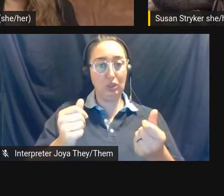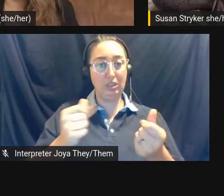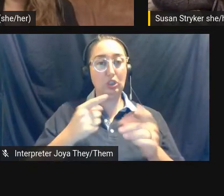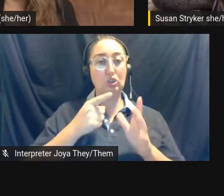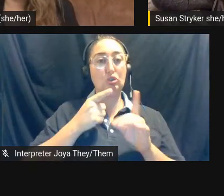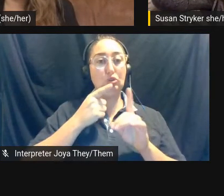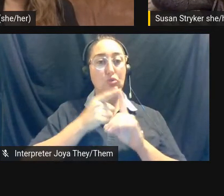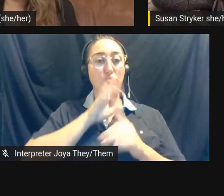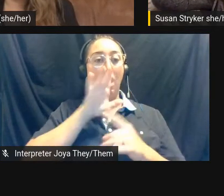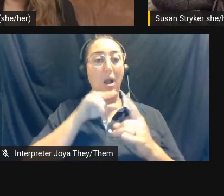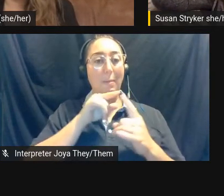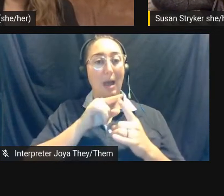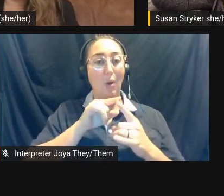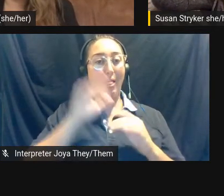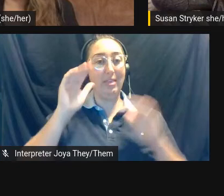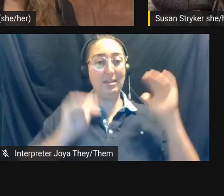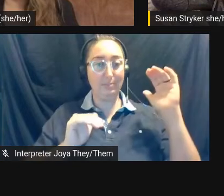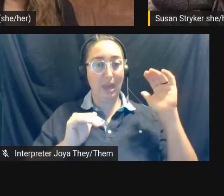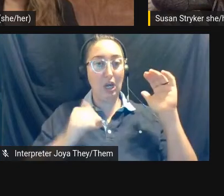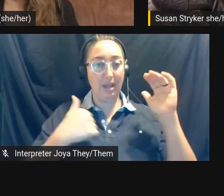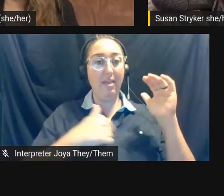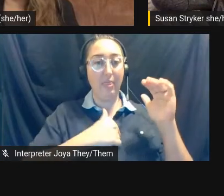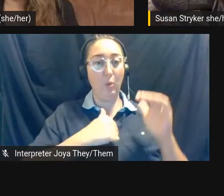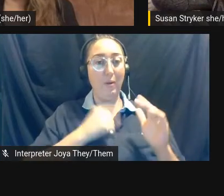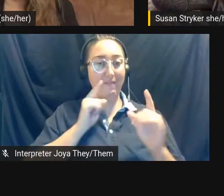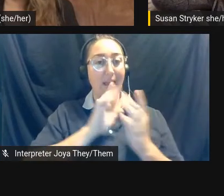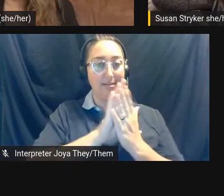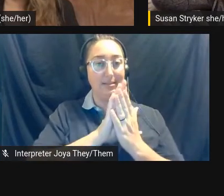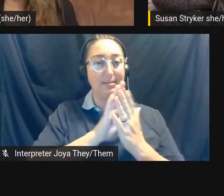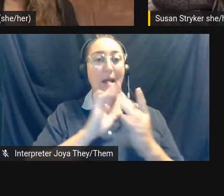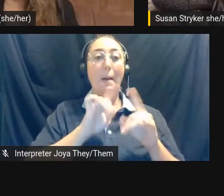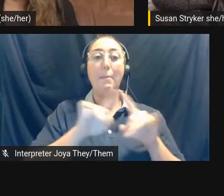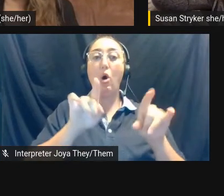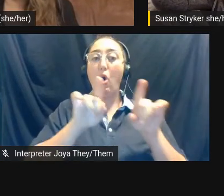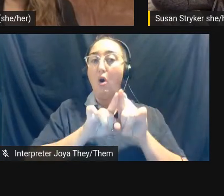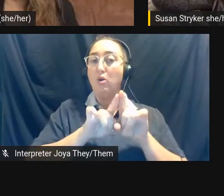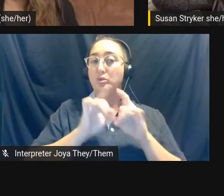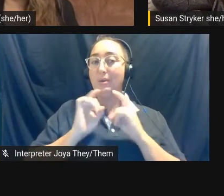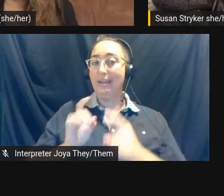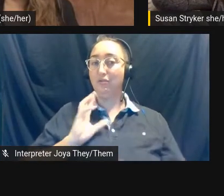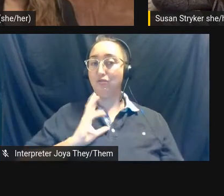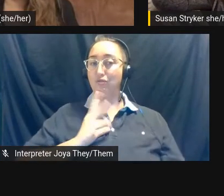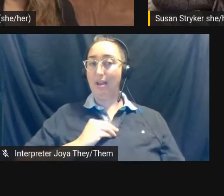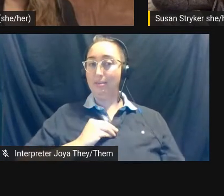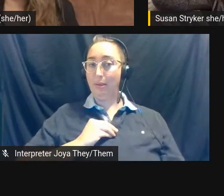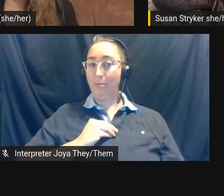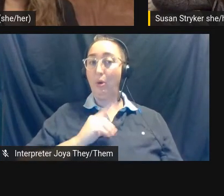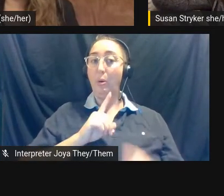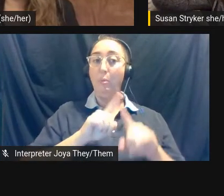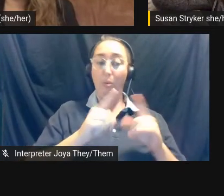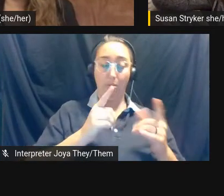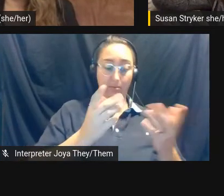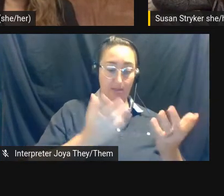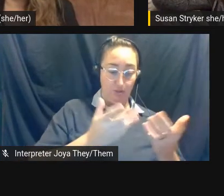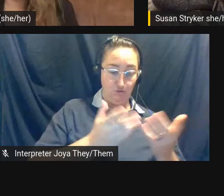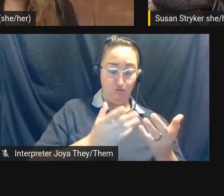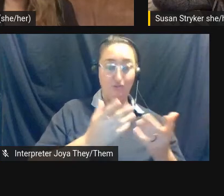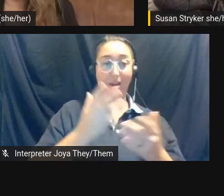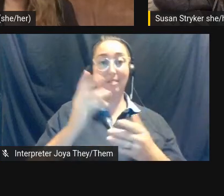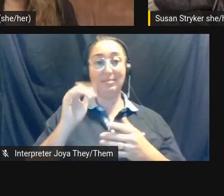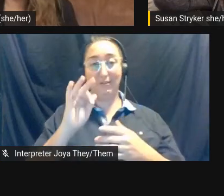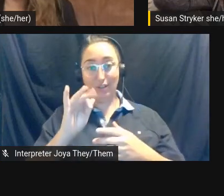disparity that we face. But also to give trans trans people both here in San Francisco and around the world